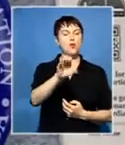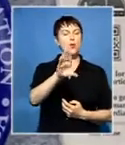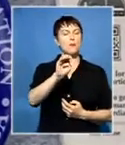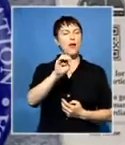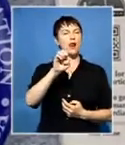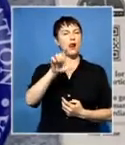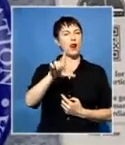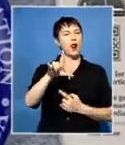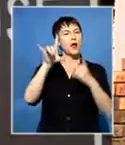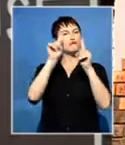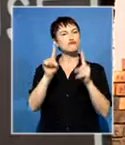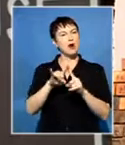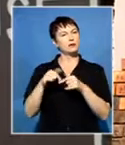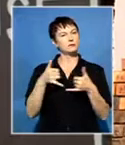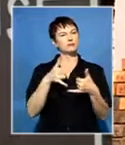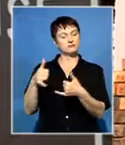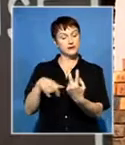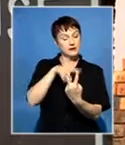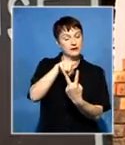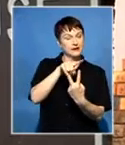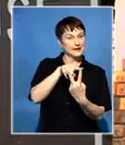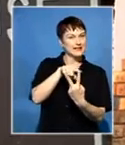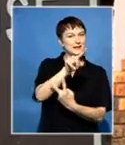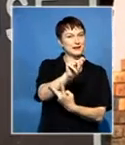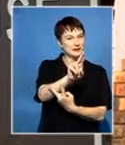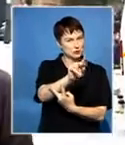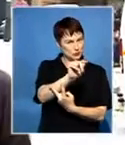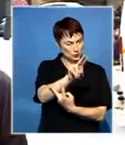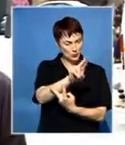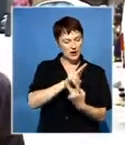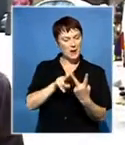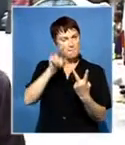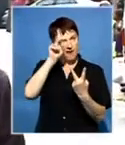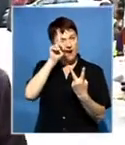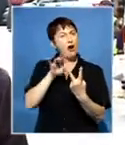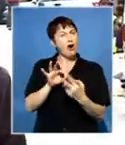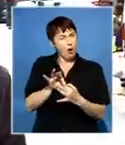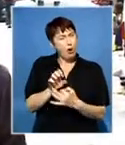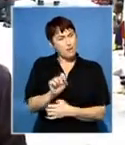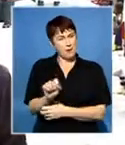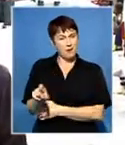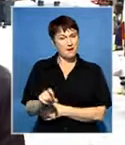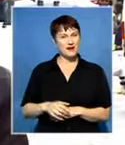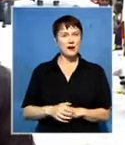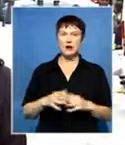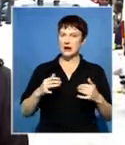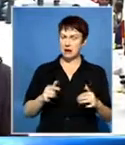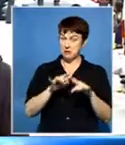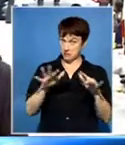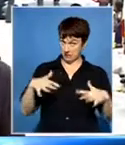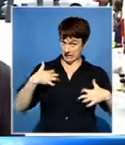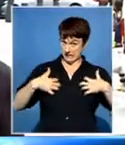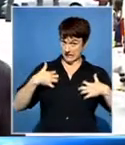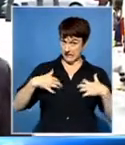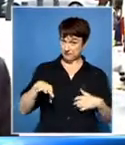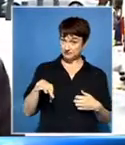Archbishop Emeritus Desmond Tutu and Nelson Mandela, lived here. So just exactly how much are people willing to fork out